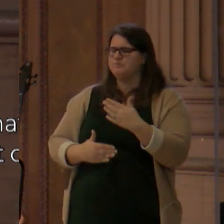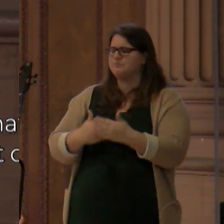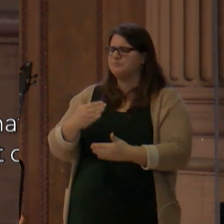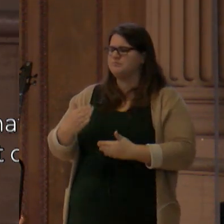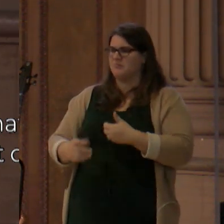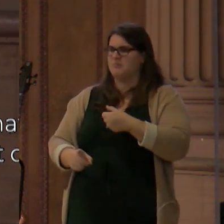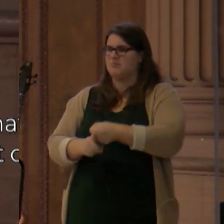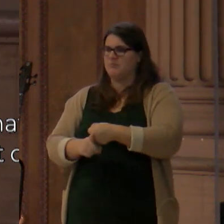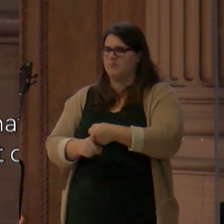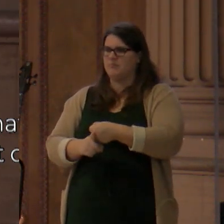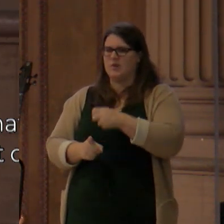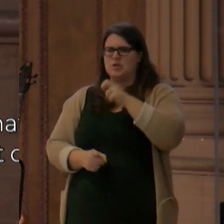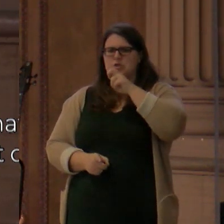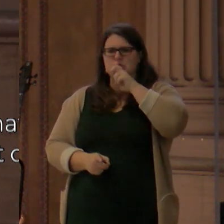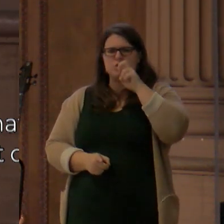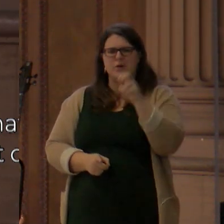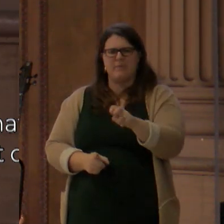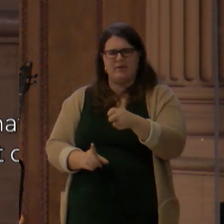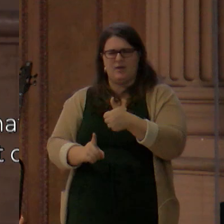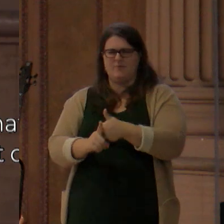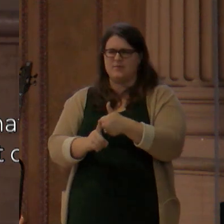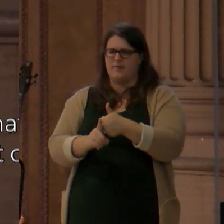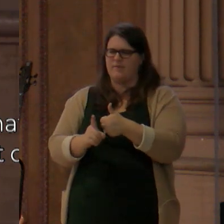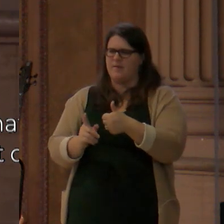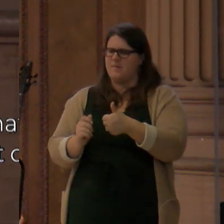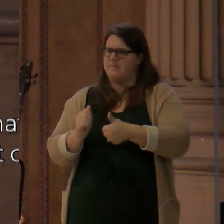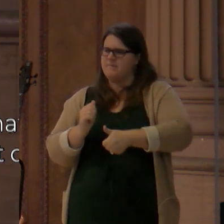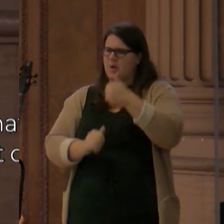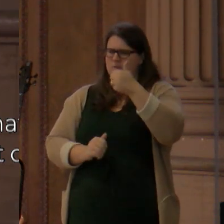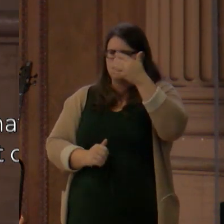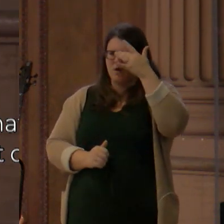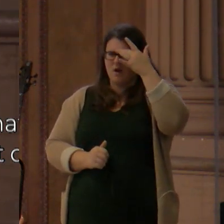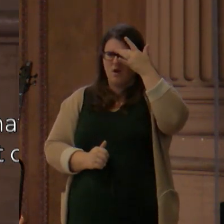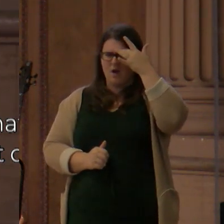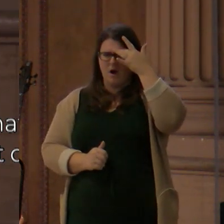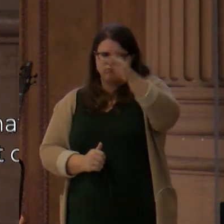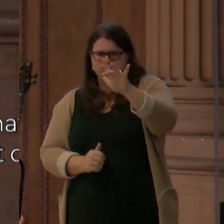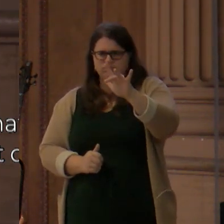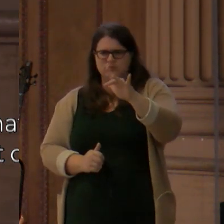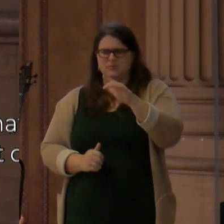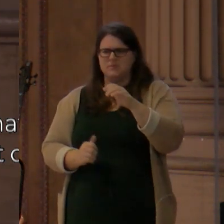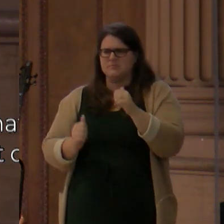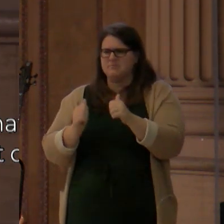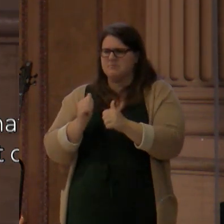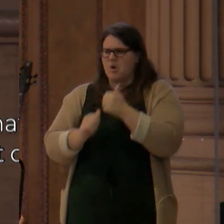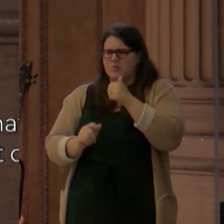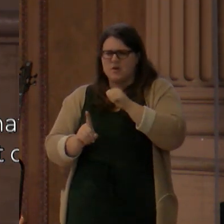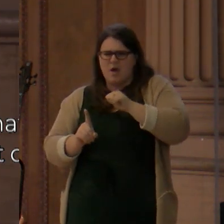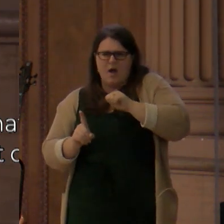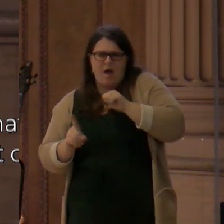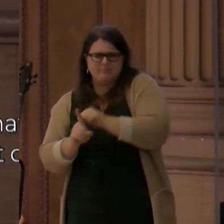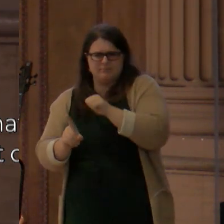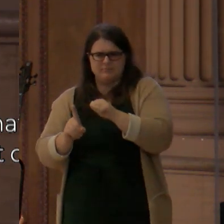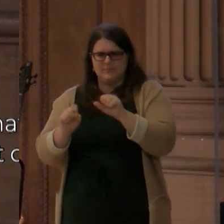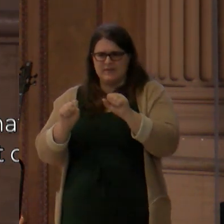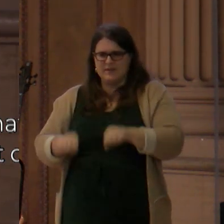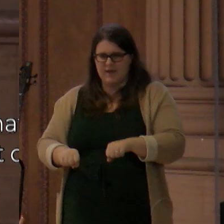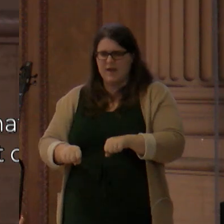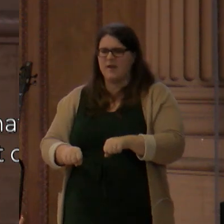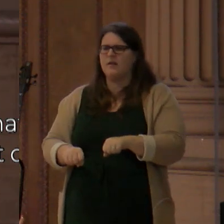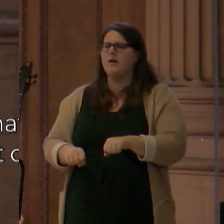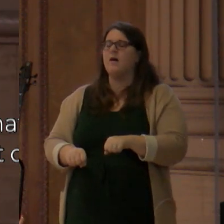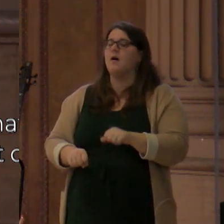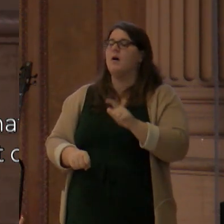eat of any tree in the garden? So here we have Adam and Eve. They're in the garden under the reign of